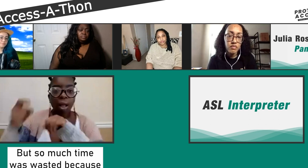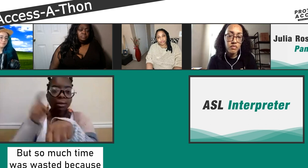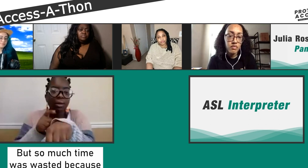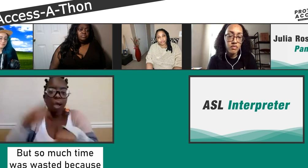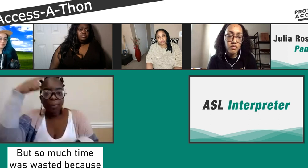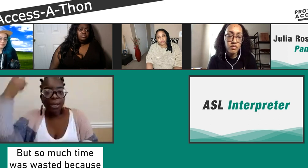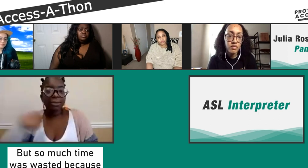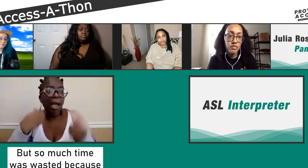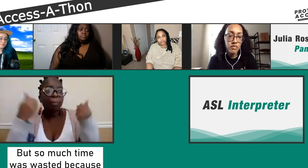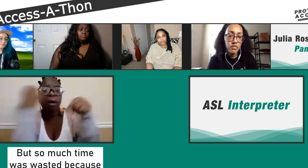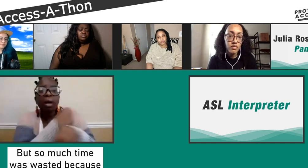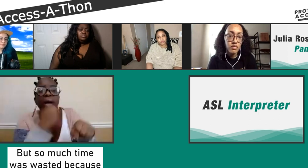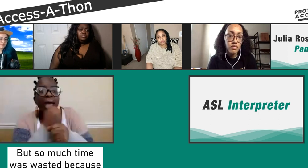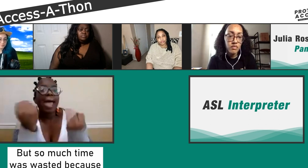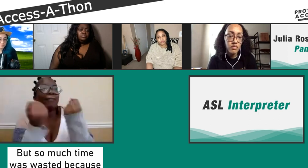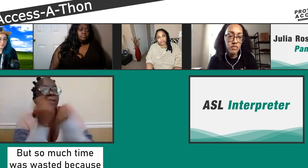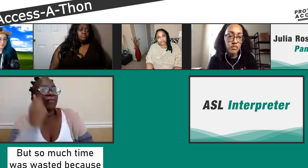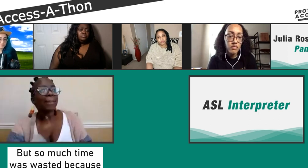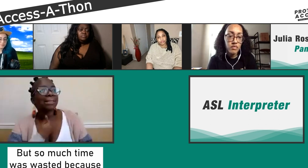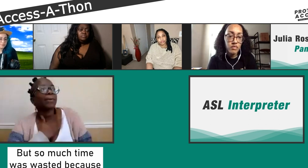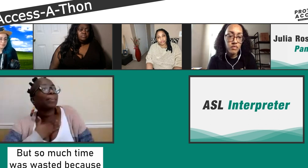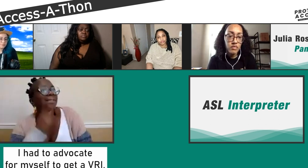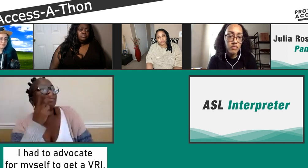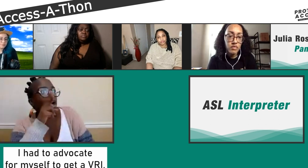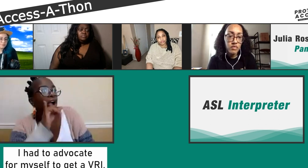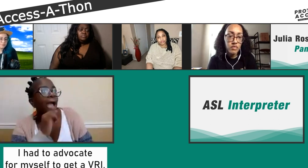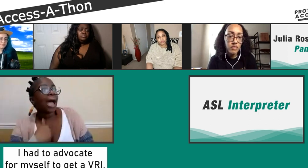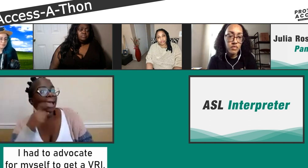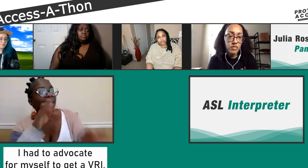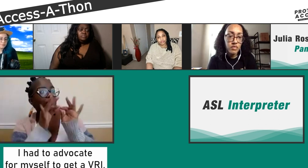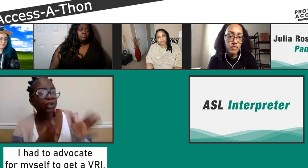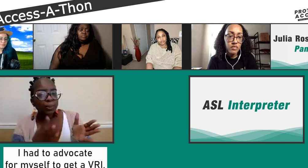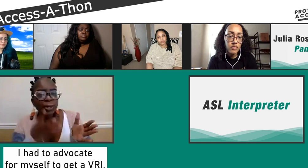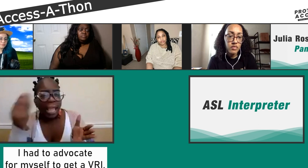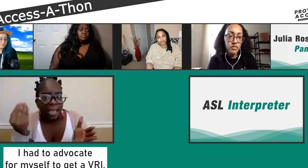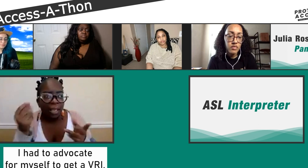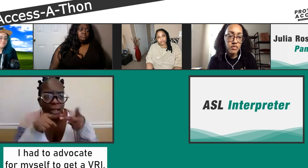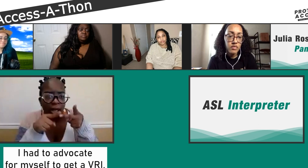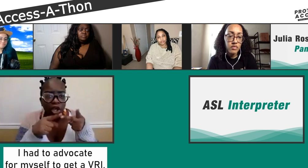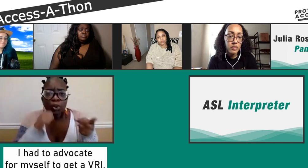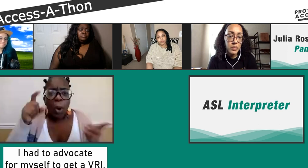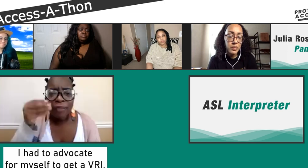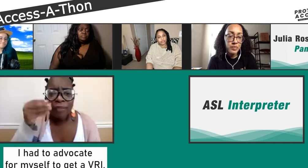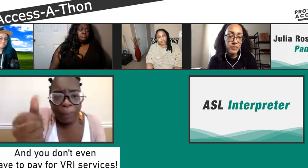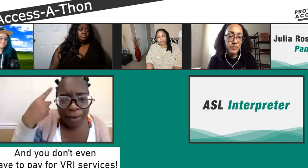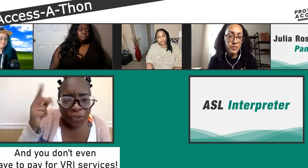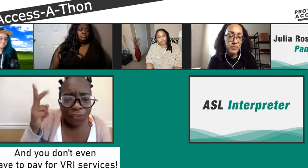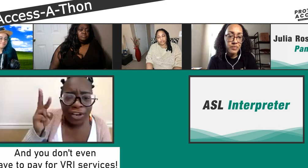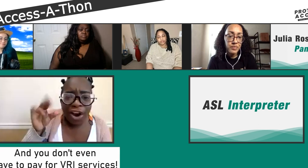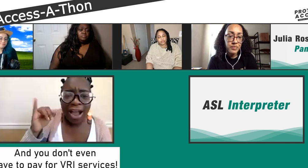did I have allergic reaction? Instead, the time is being spent on fighting for myself to find someone to interpret for me.